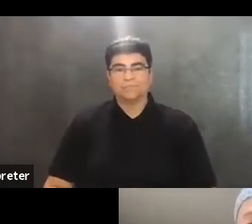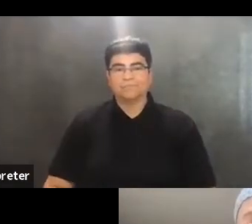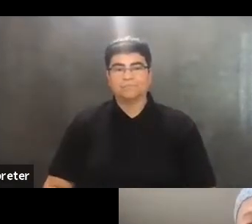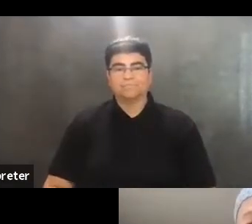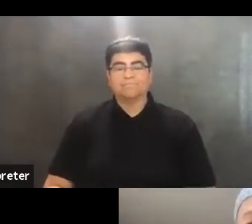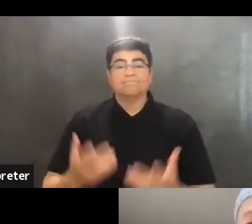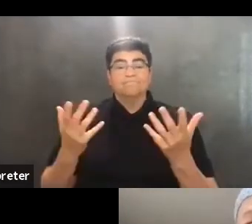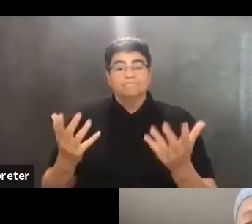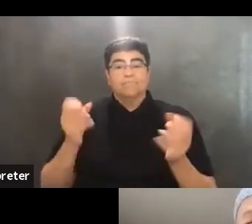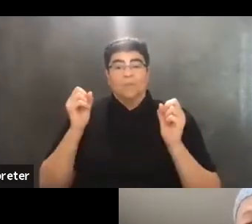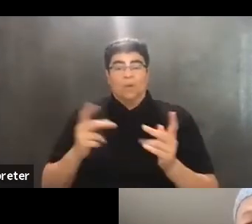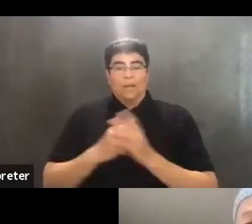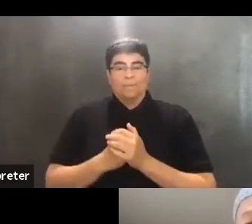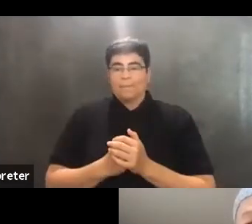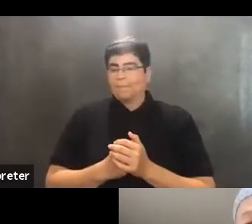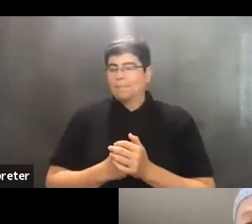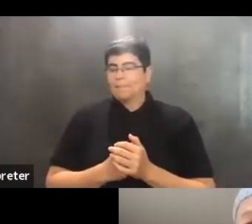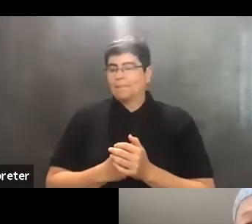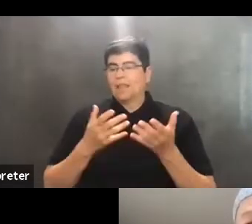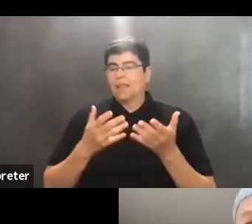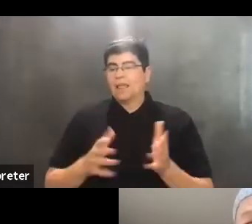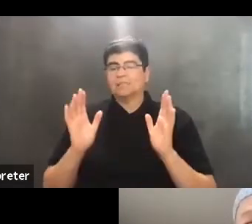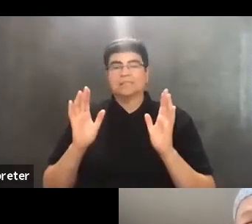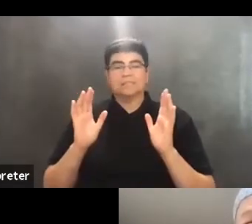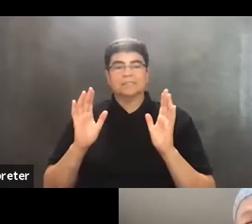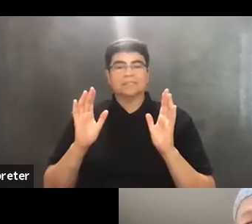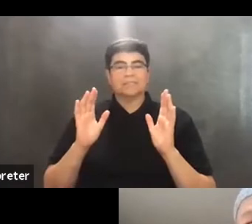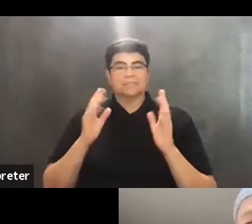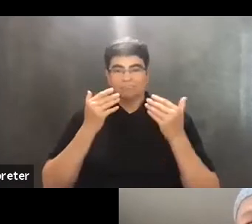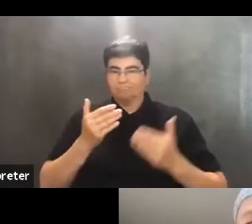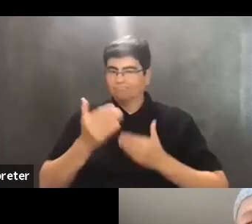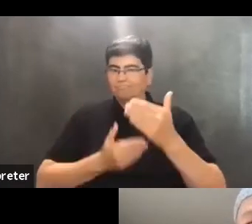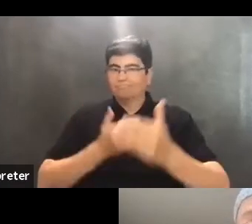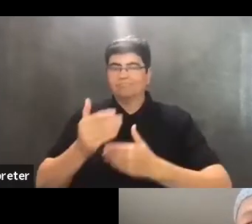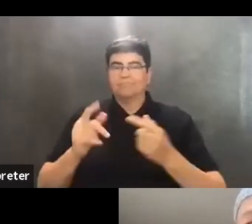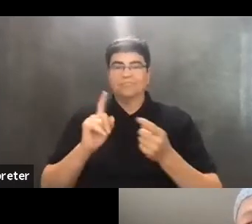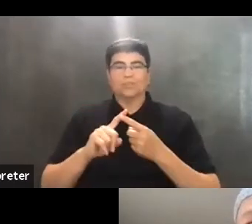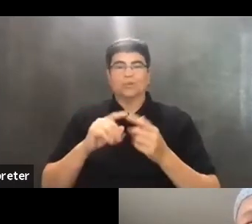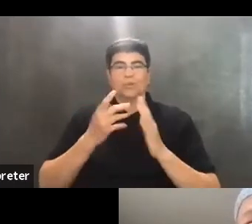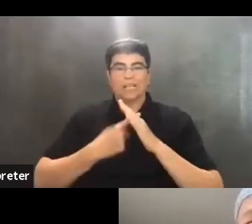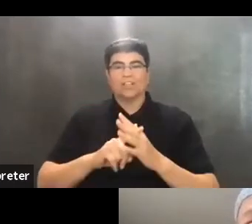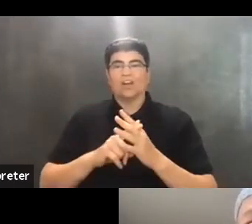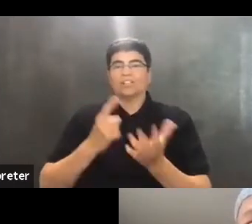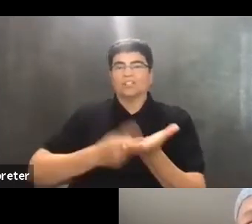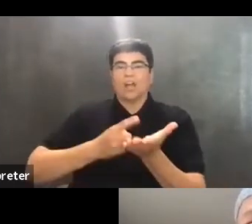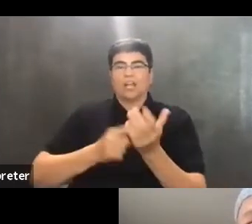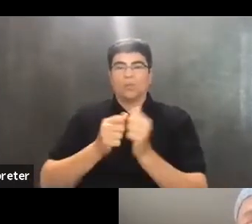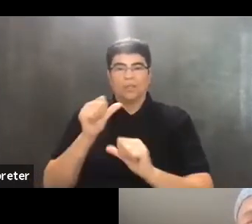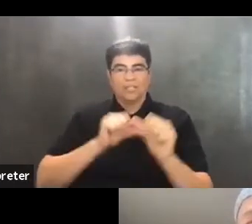Okay, so let's now move into getting starting talking with each other.